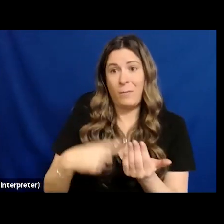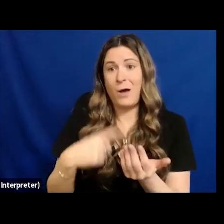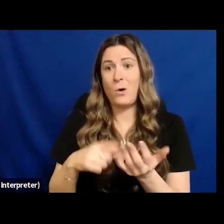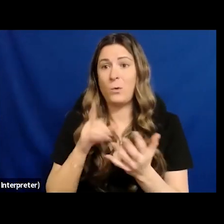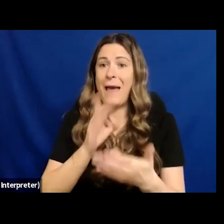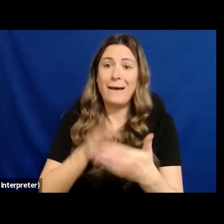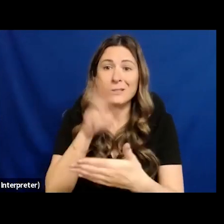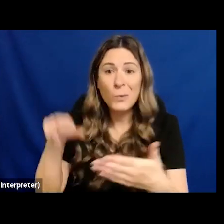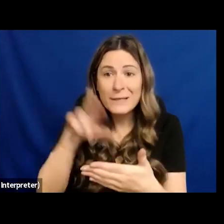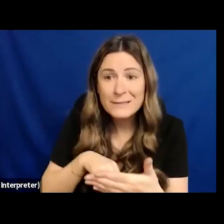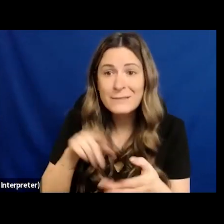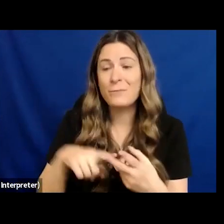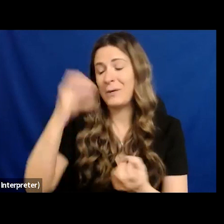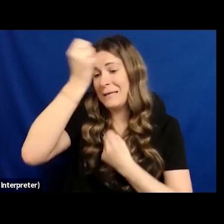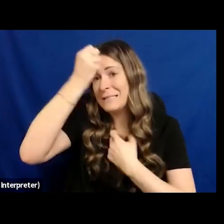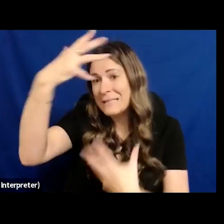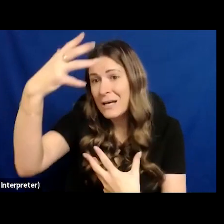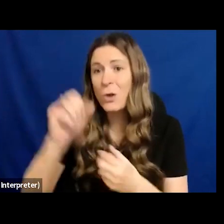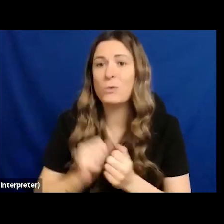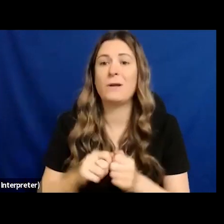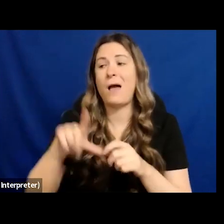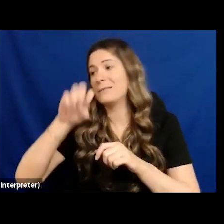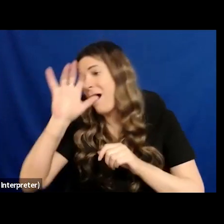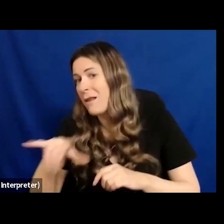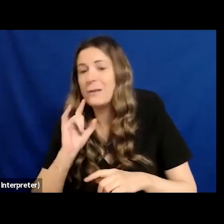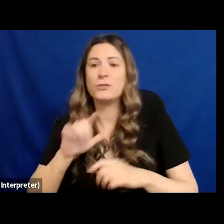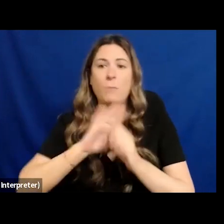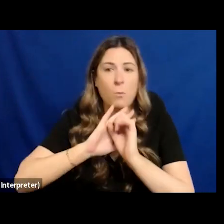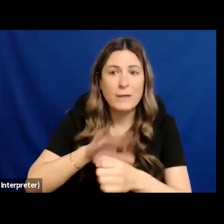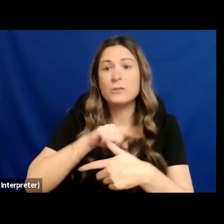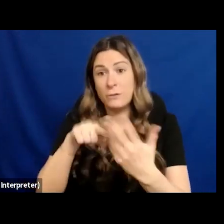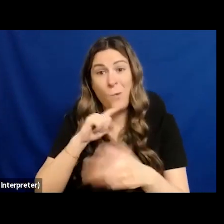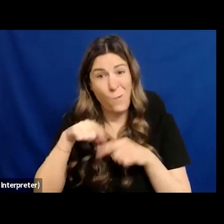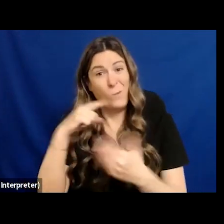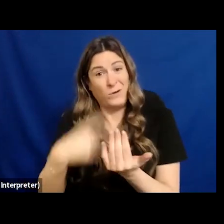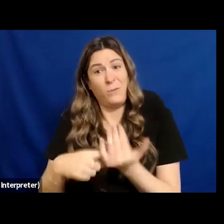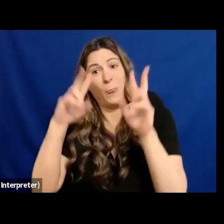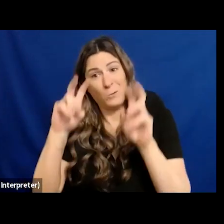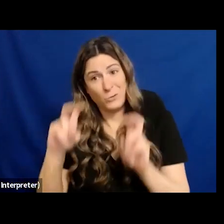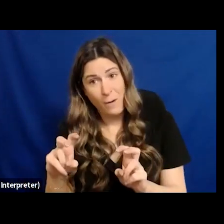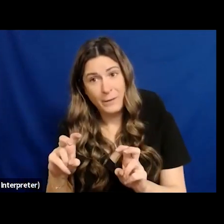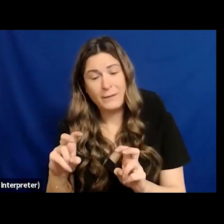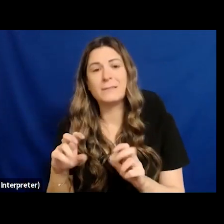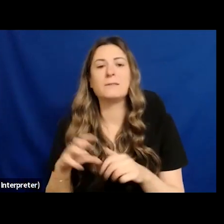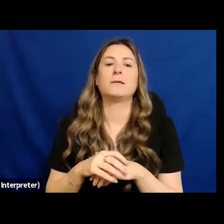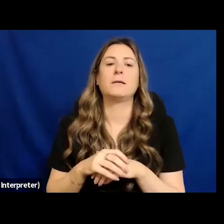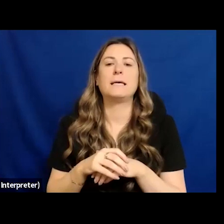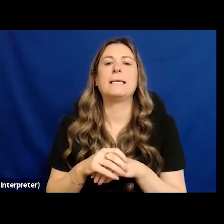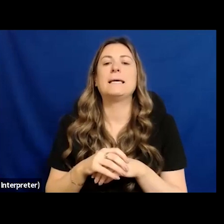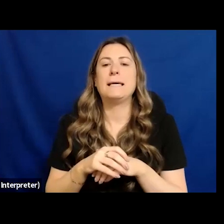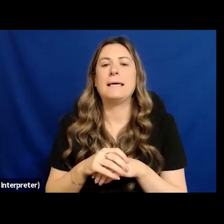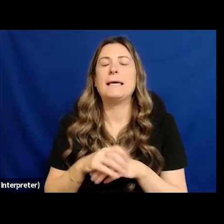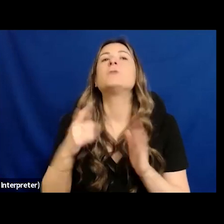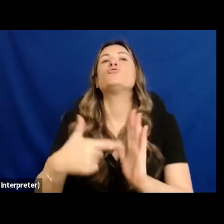any of these other themes addressed throughout the Taking Action Speaker Series, there's a fundamental need to speak to the importance and relationality